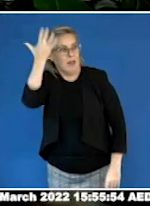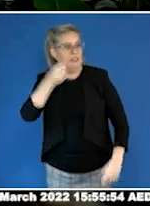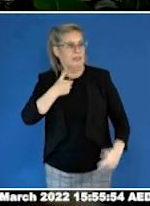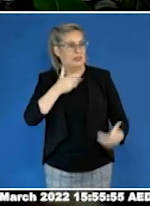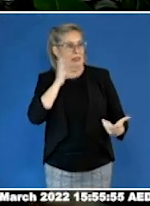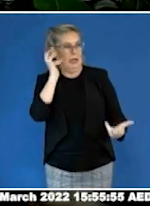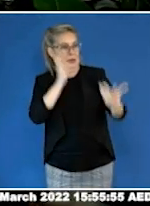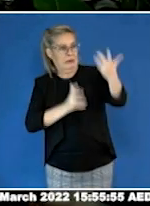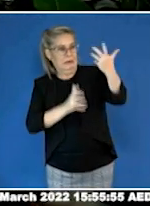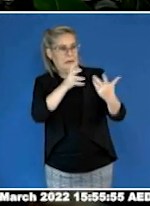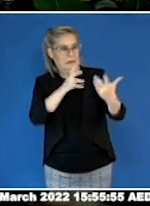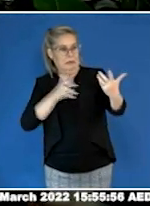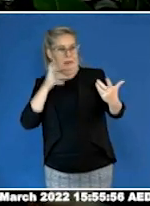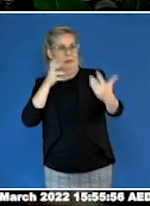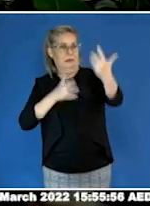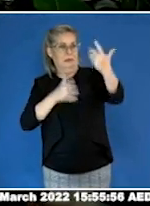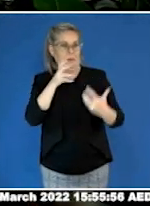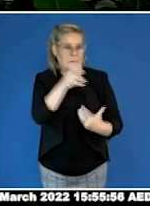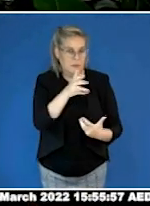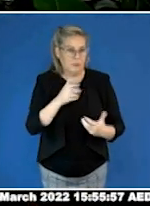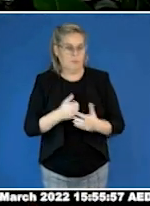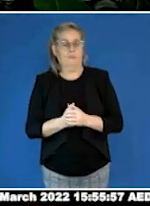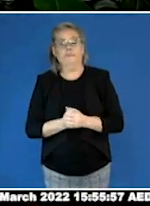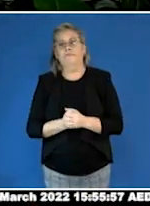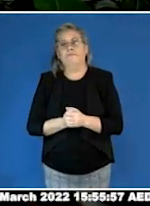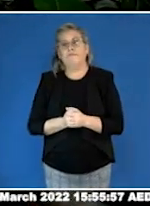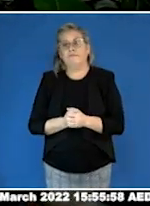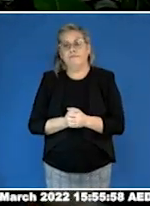want to share a quote that illustrates this point perfectly.